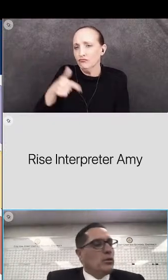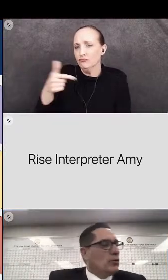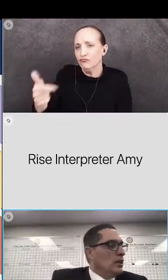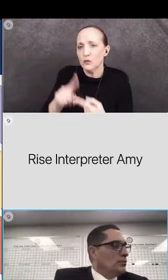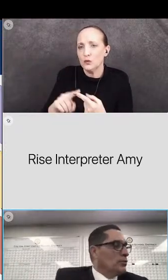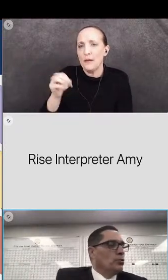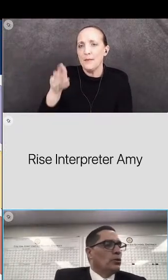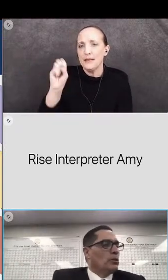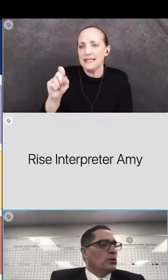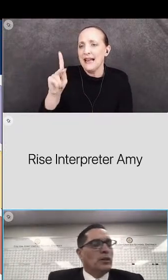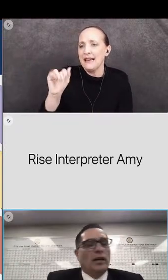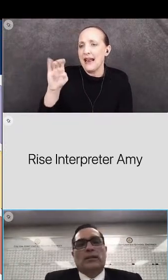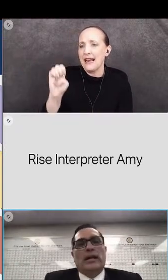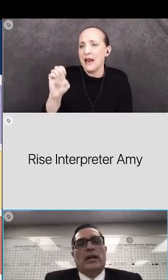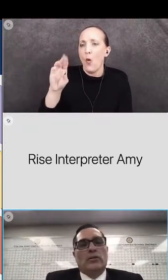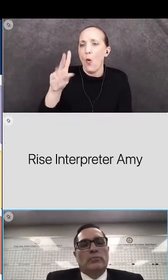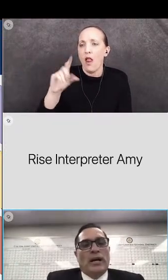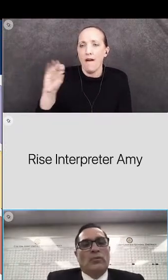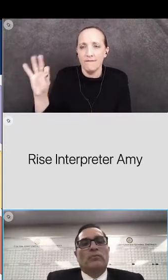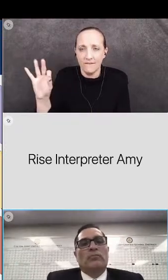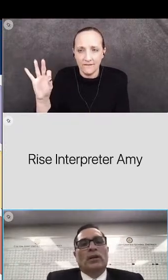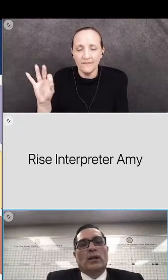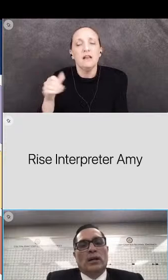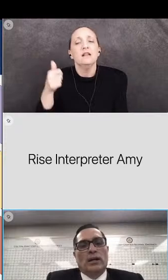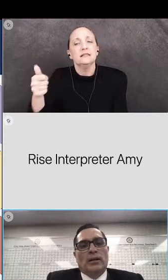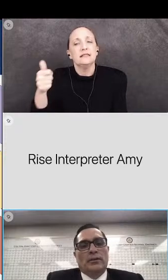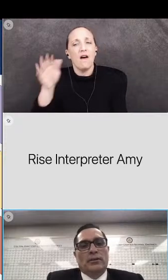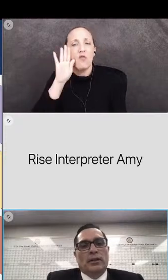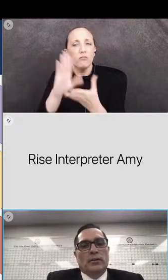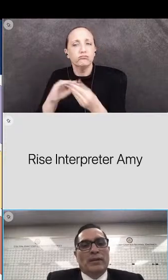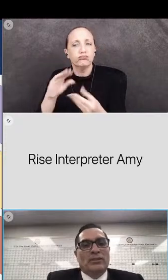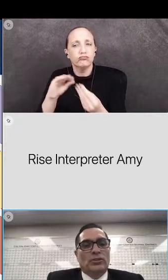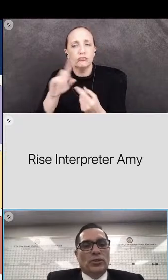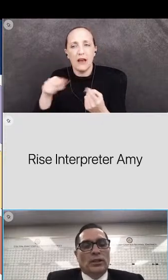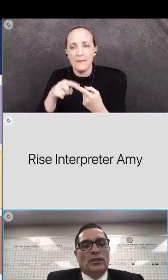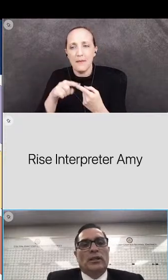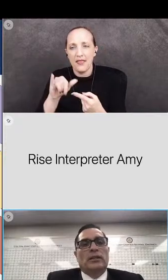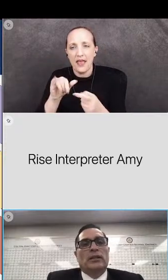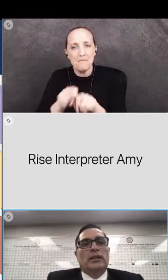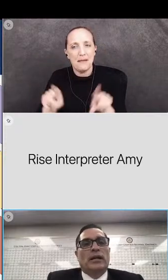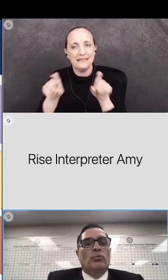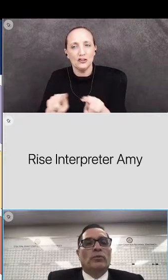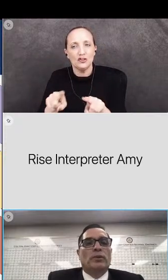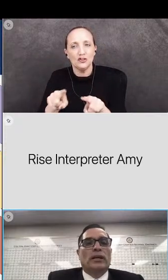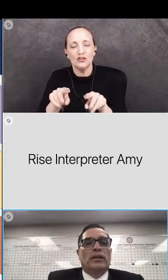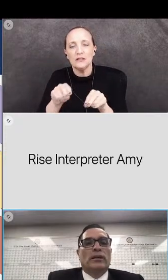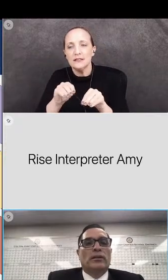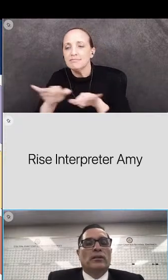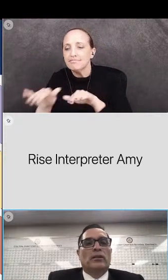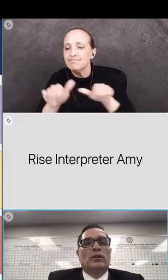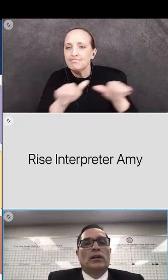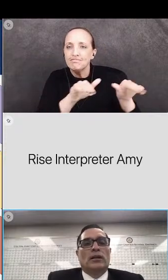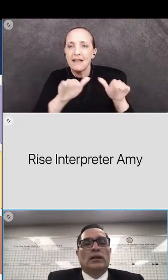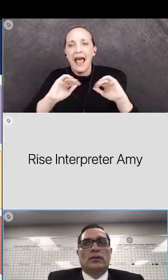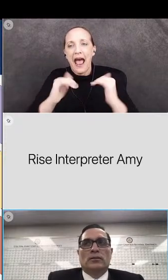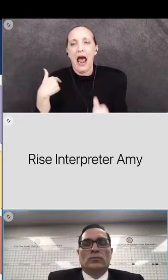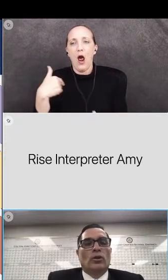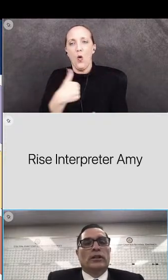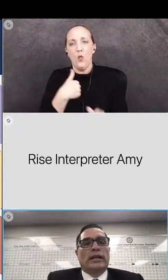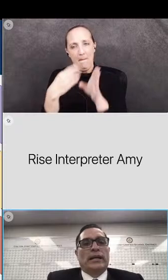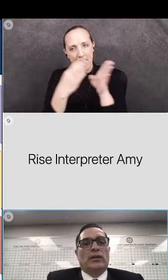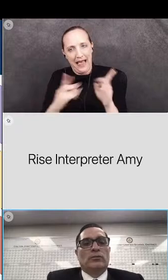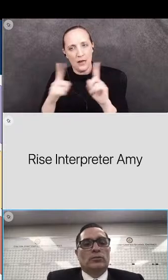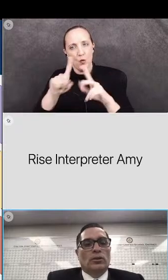miss katie orloff who will talk now about uh the messaging and and how we plan on uh